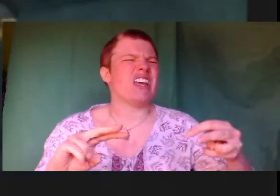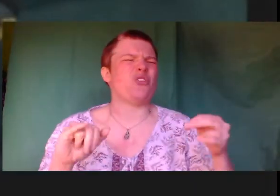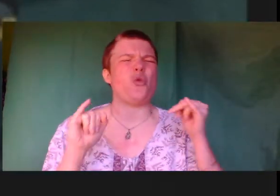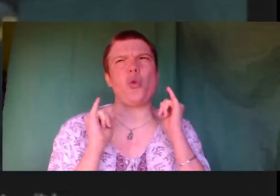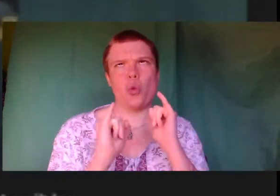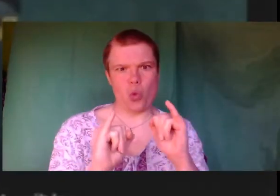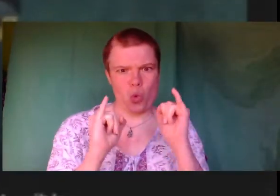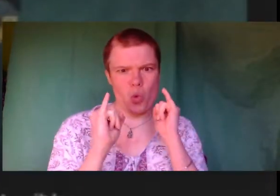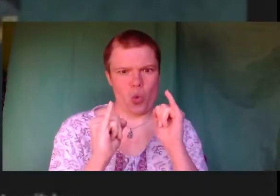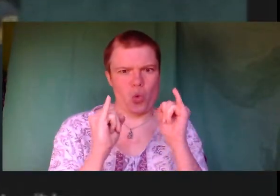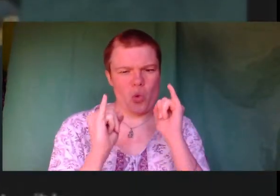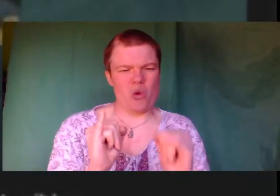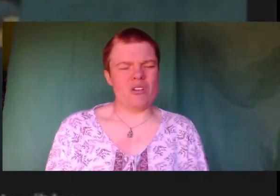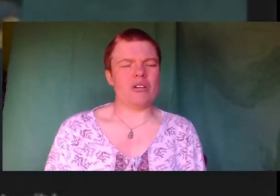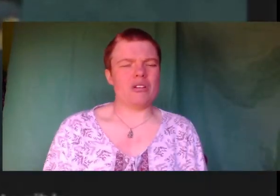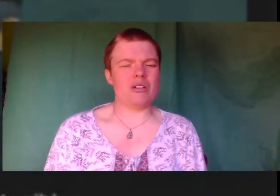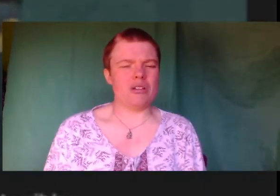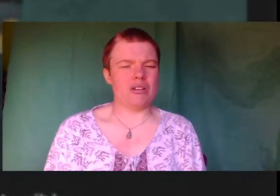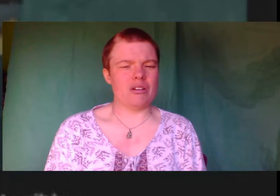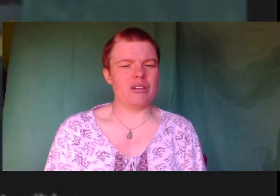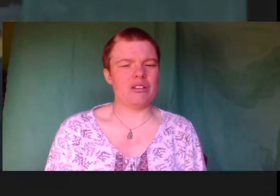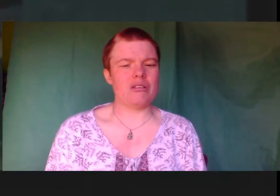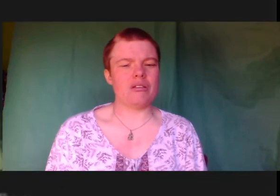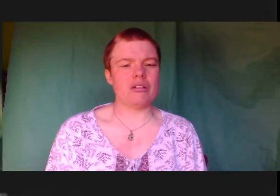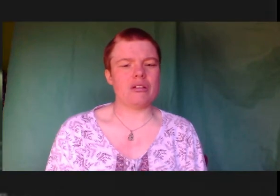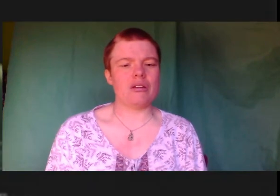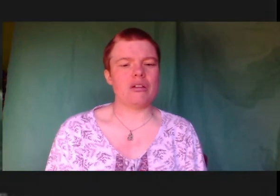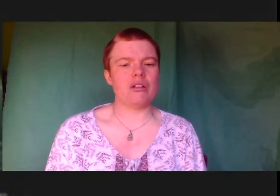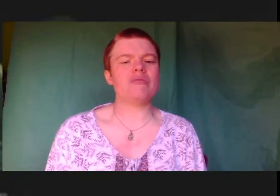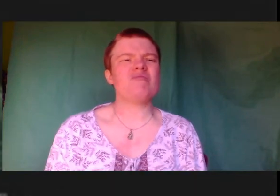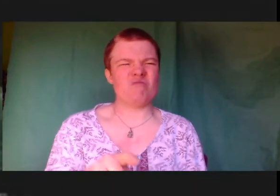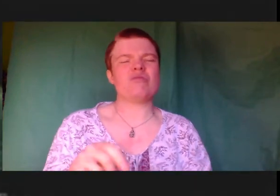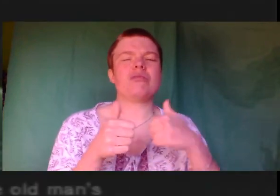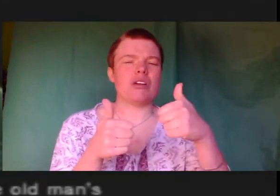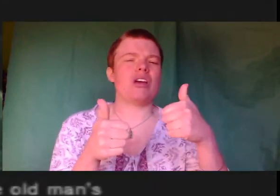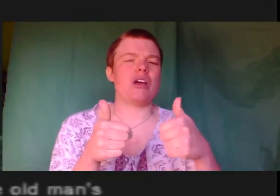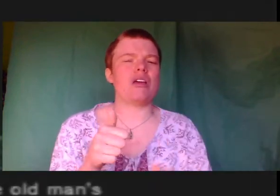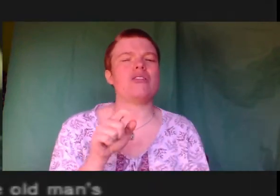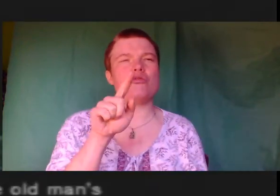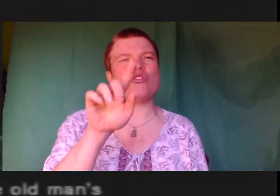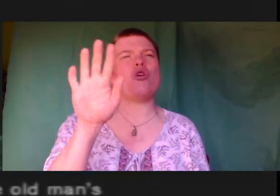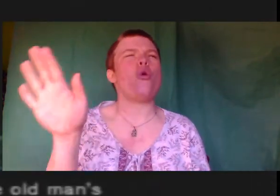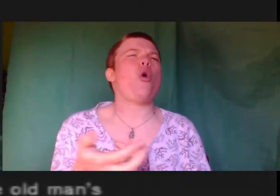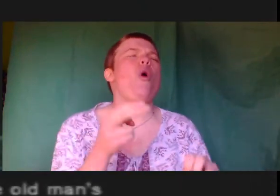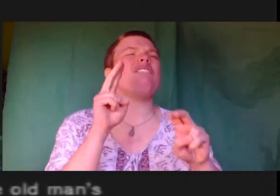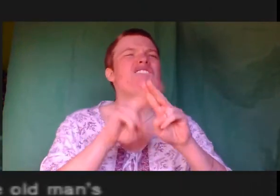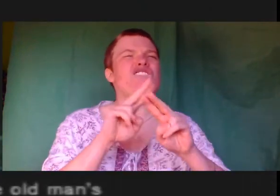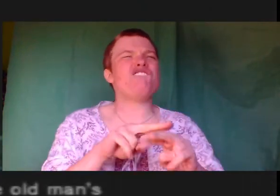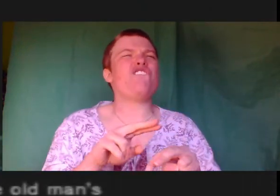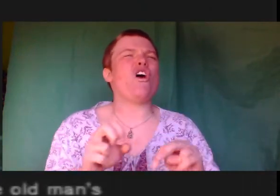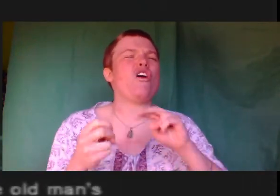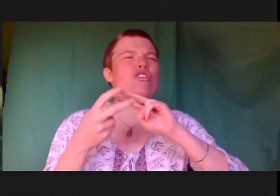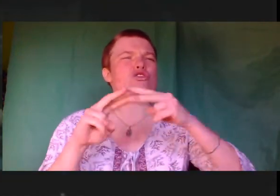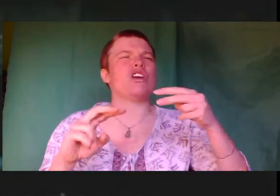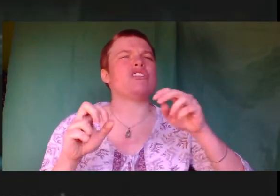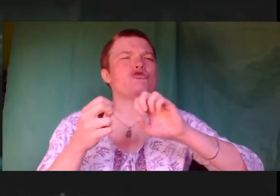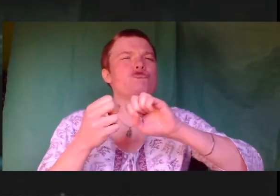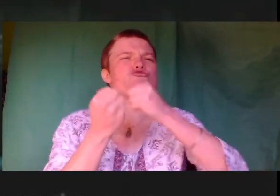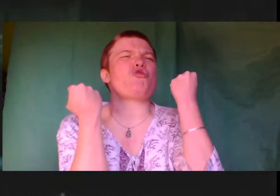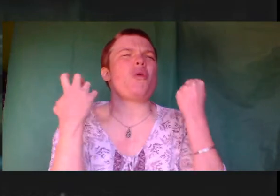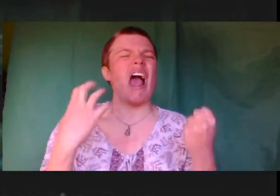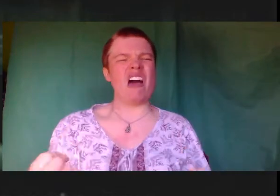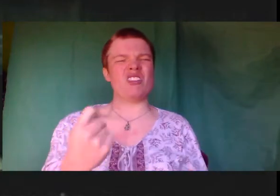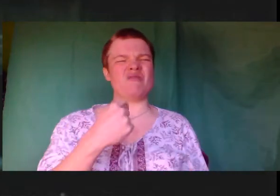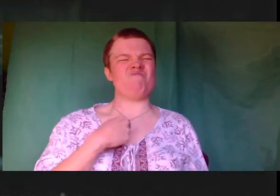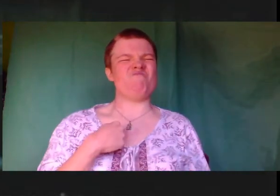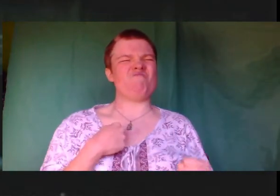Les enfants terribles. You're fine. You got all the old man's dominant genes. I